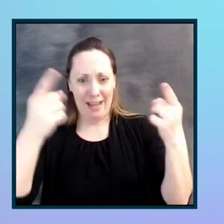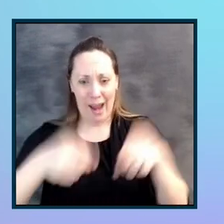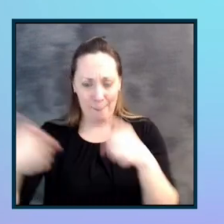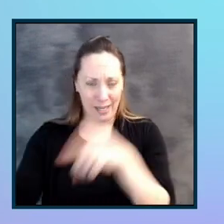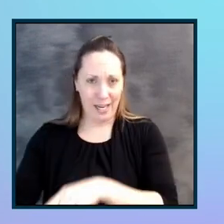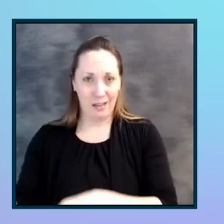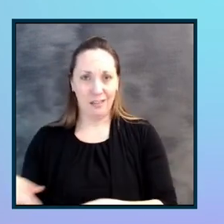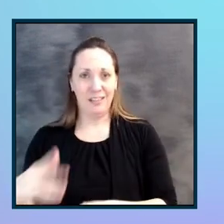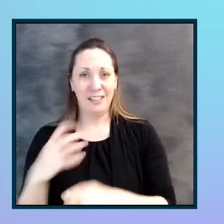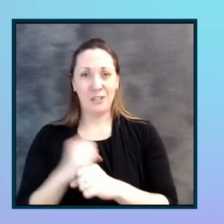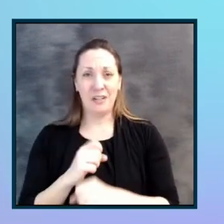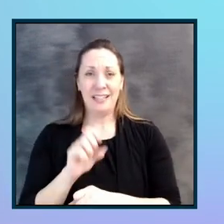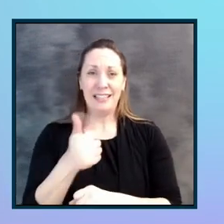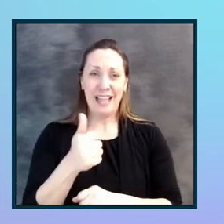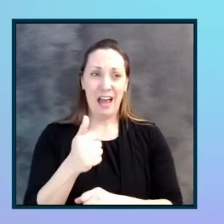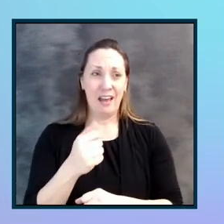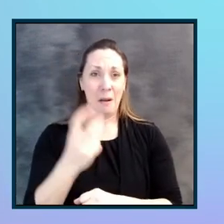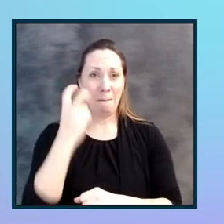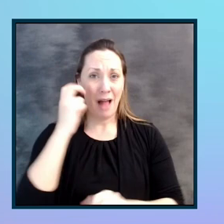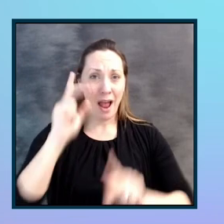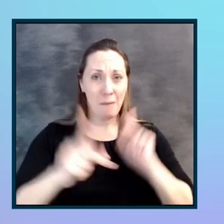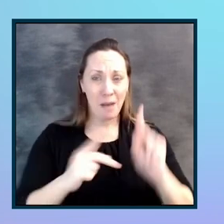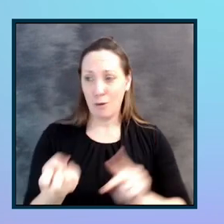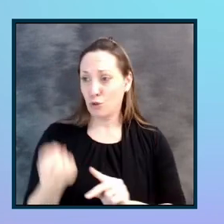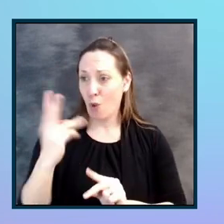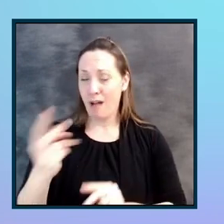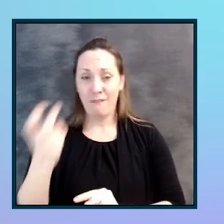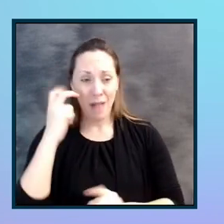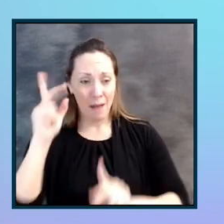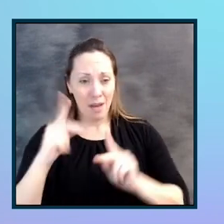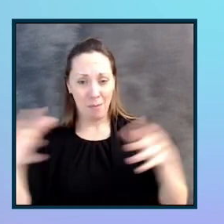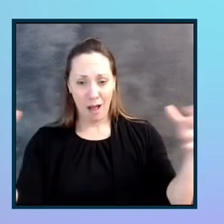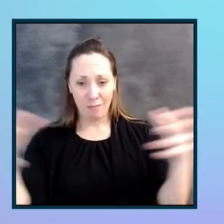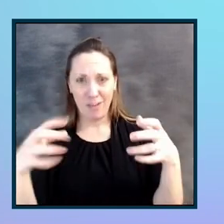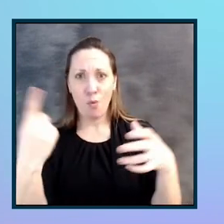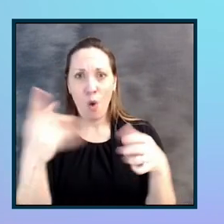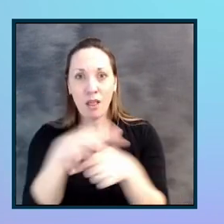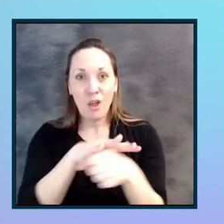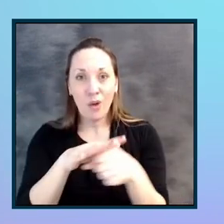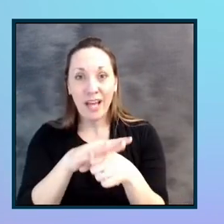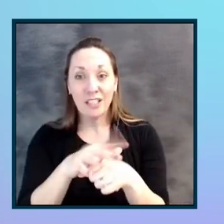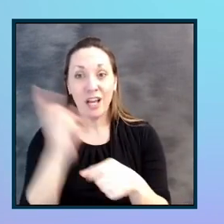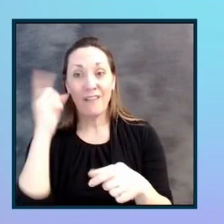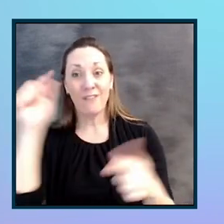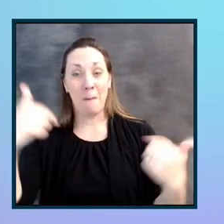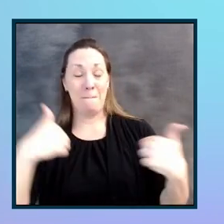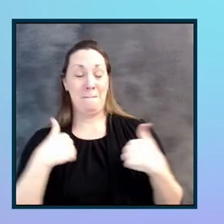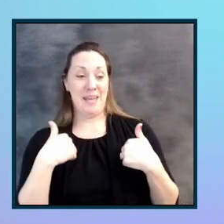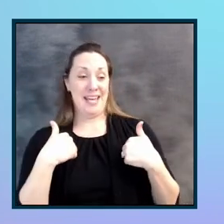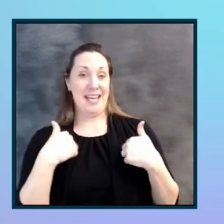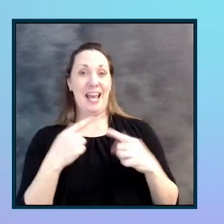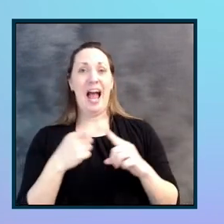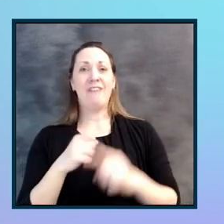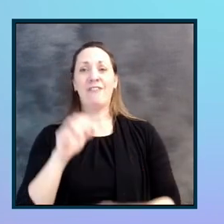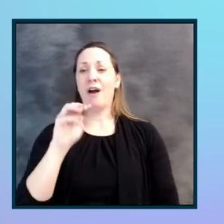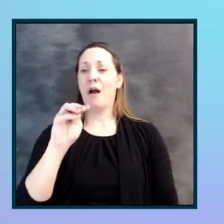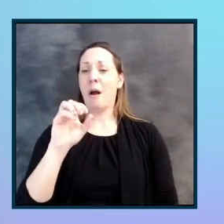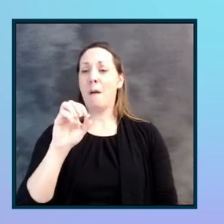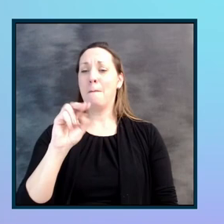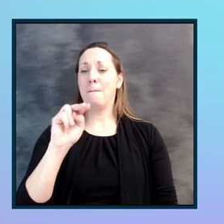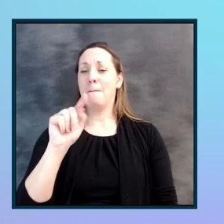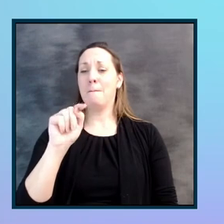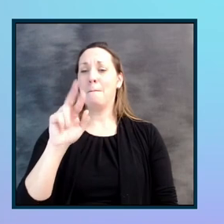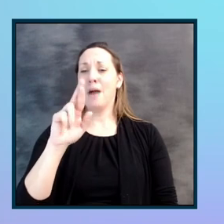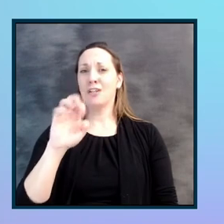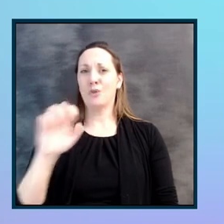12 blind people in one location in a pandemic. And also for me personally, I'm from Montreal, Quebec. And so to